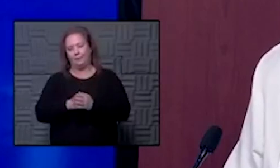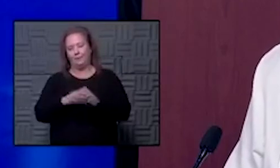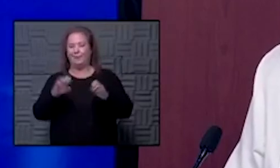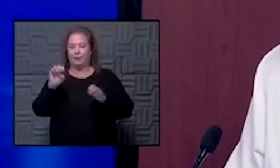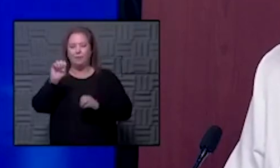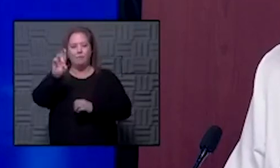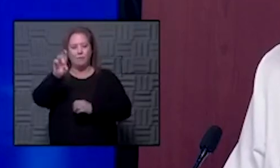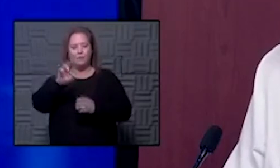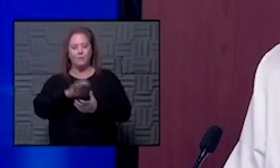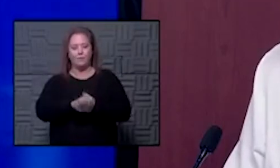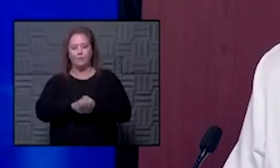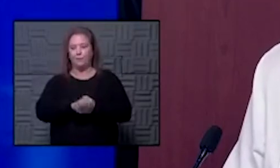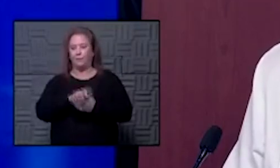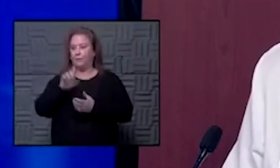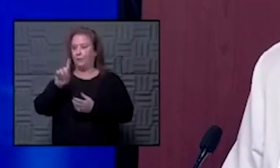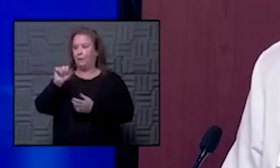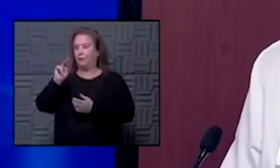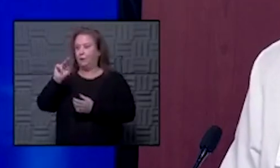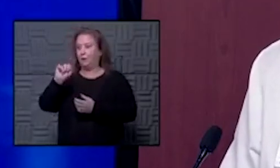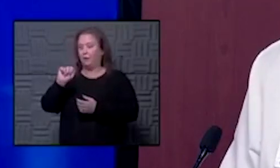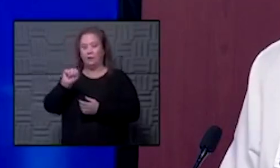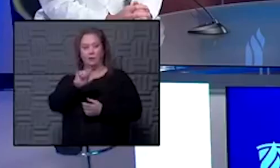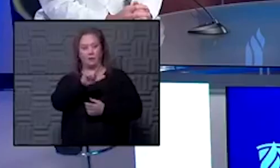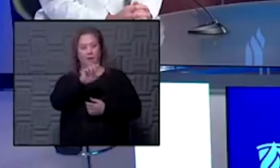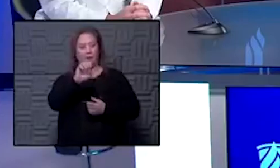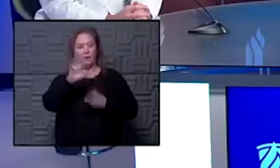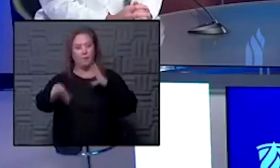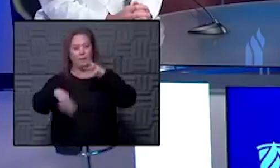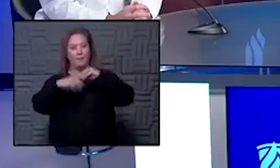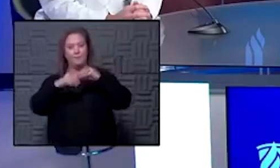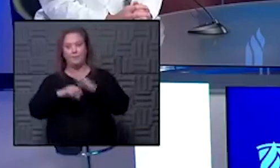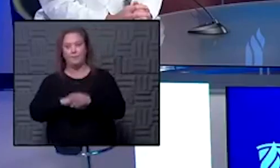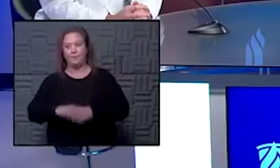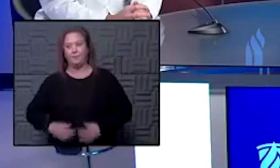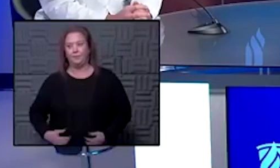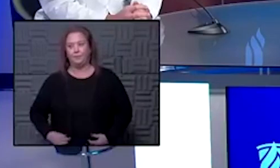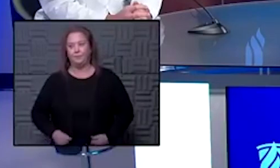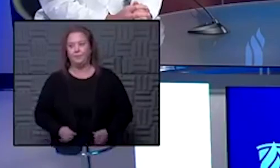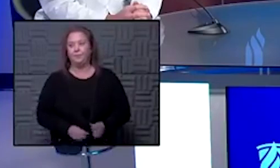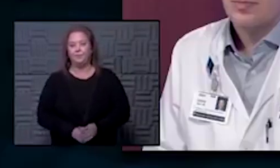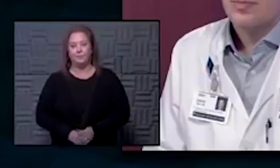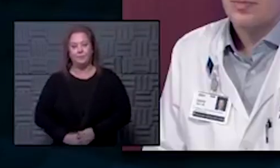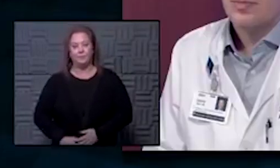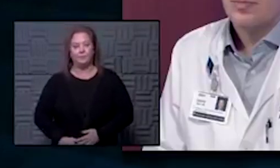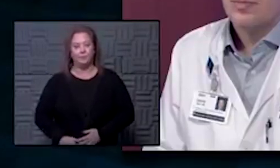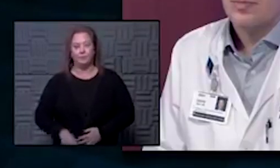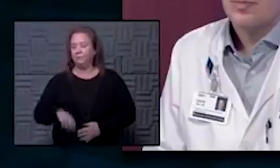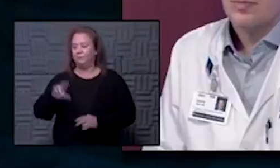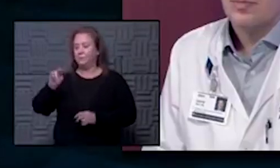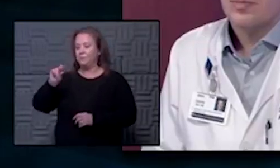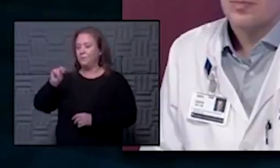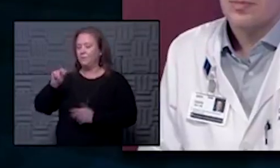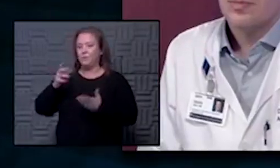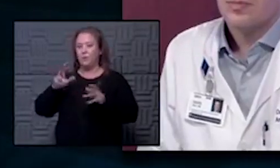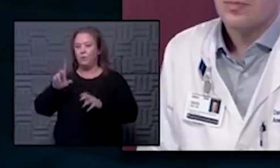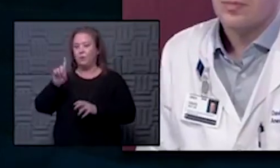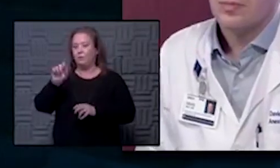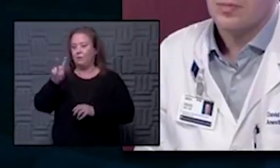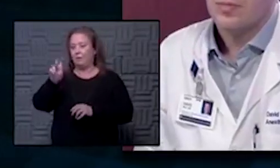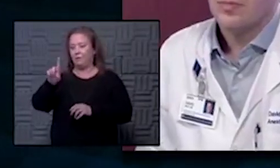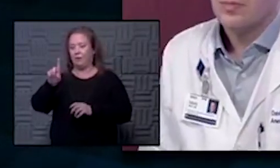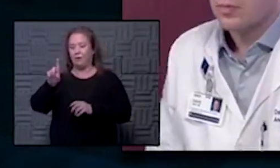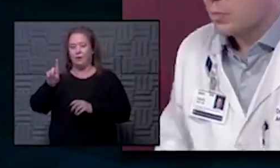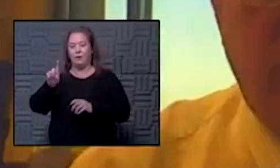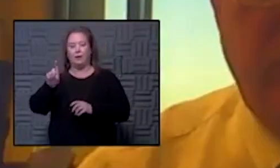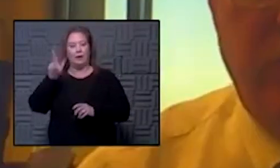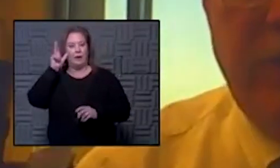emergency departments i don't dana or lee anything dad i don't have anything david um that's